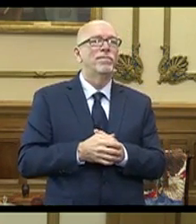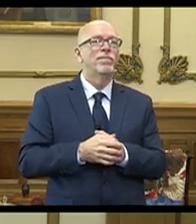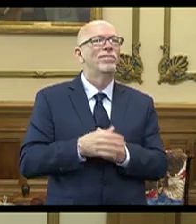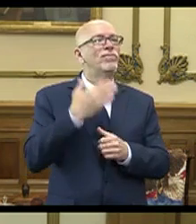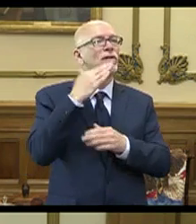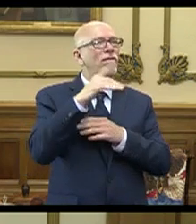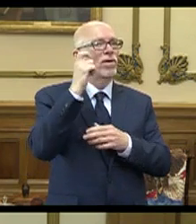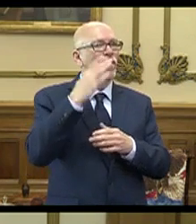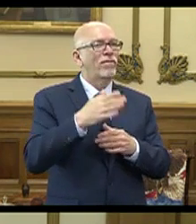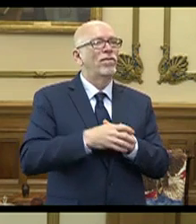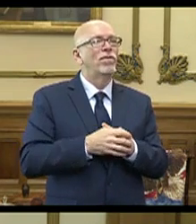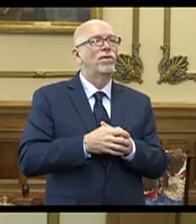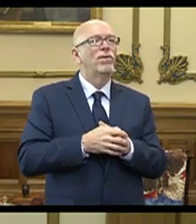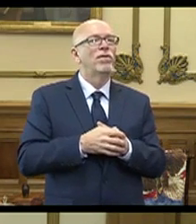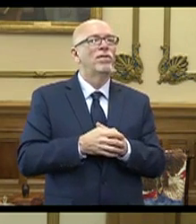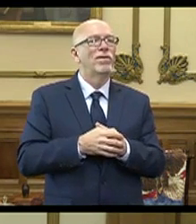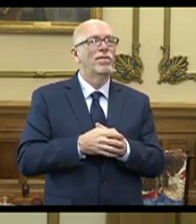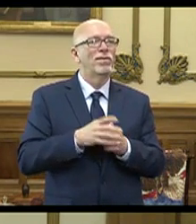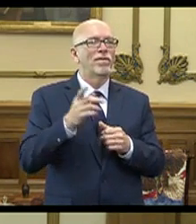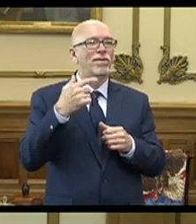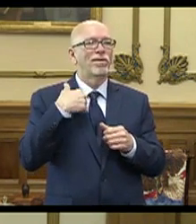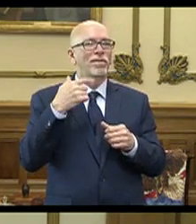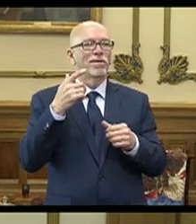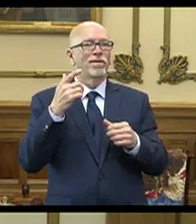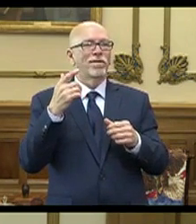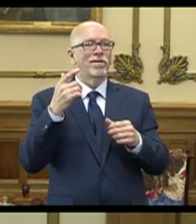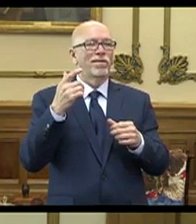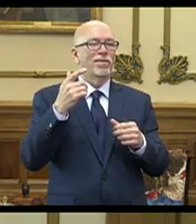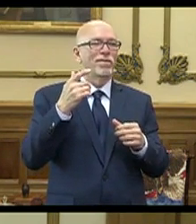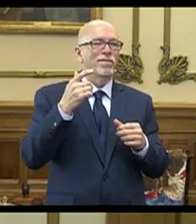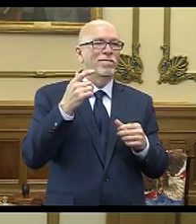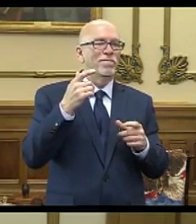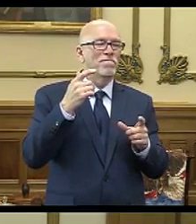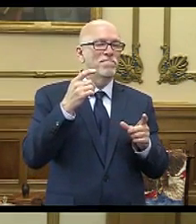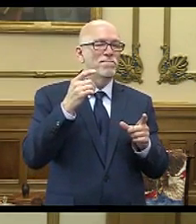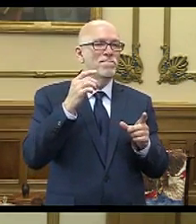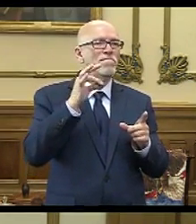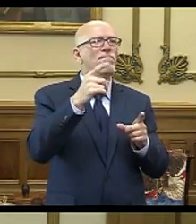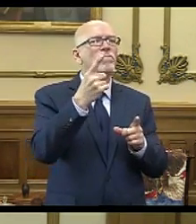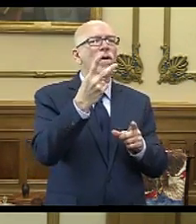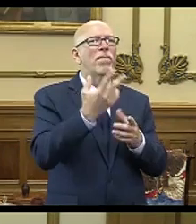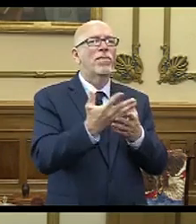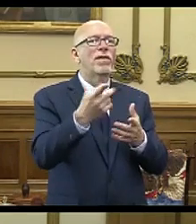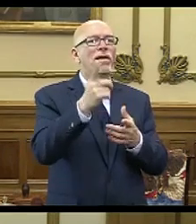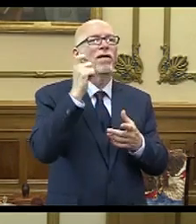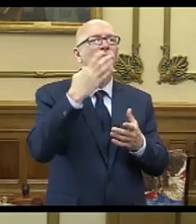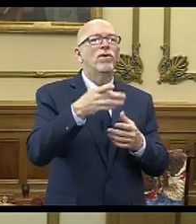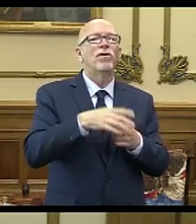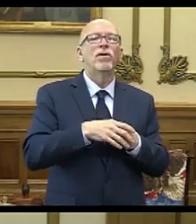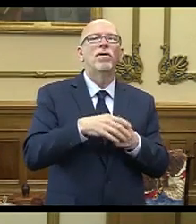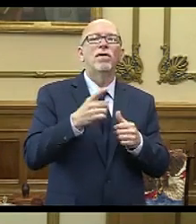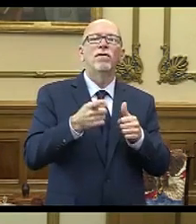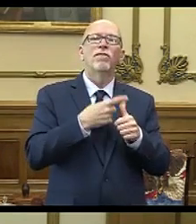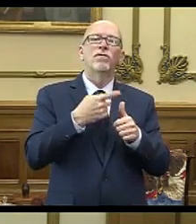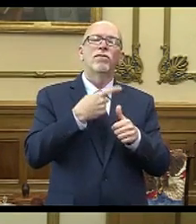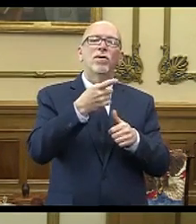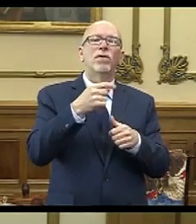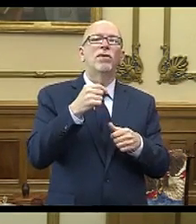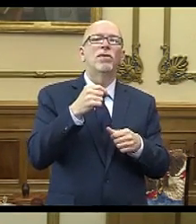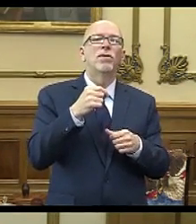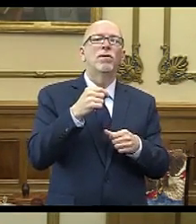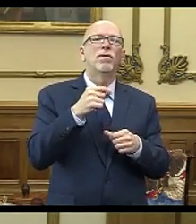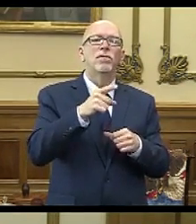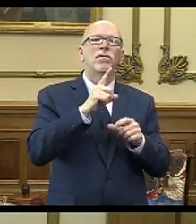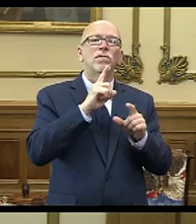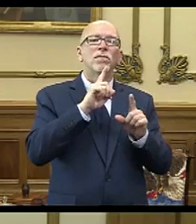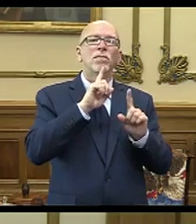Good afternoon, Governor. Just took me a second to find the unmute button. Big shocker, I know. A couple of things, Governor. First of all, the